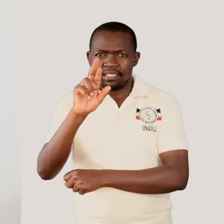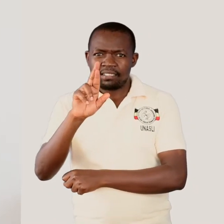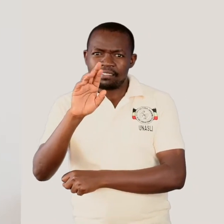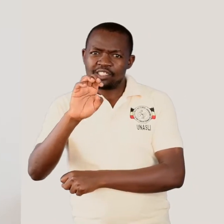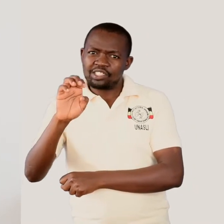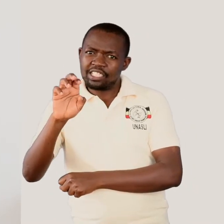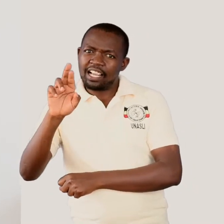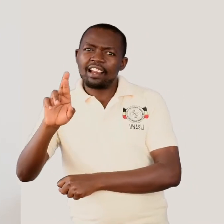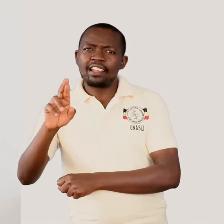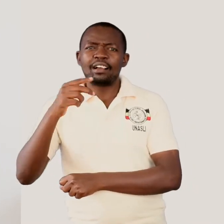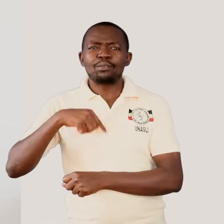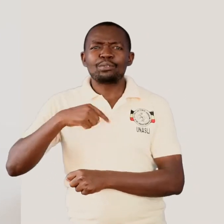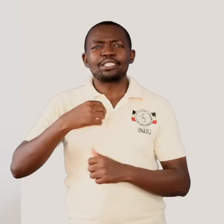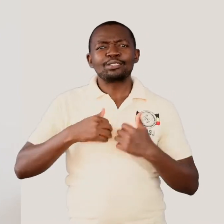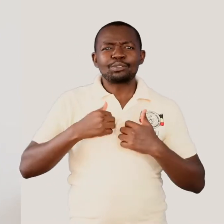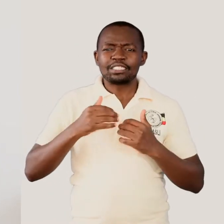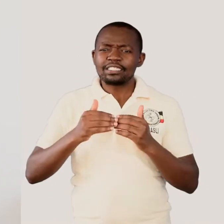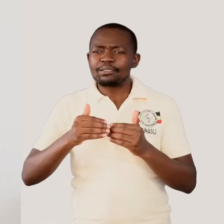become.